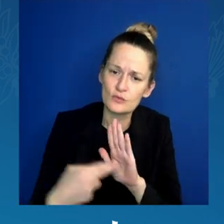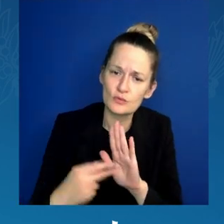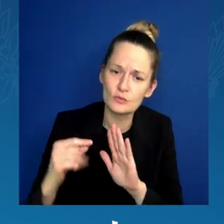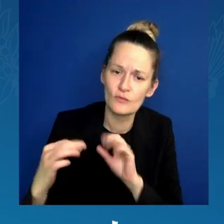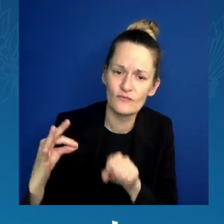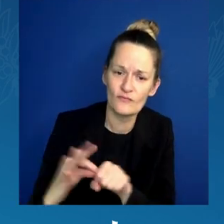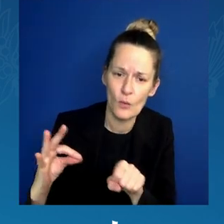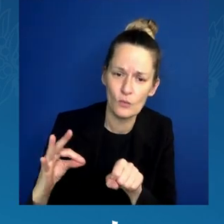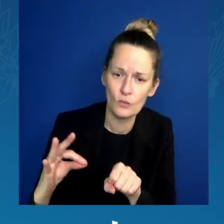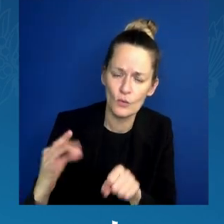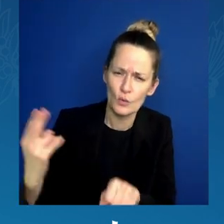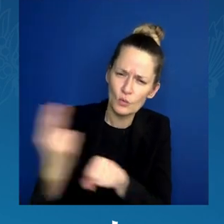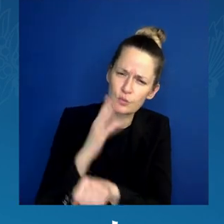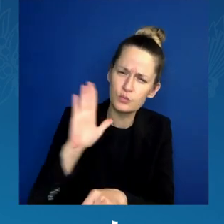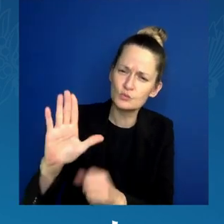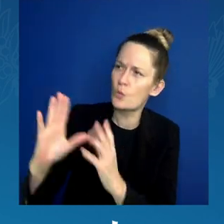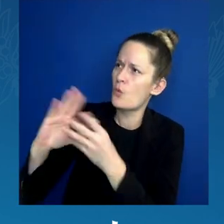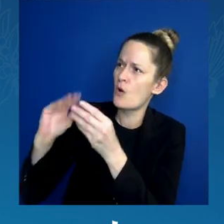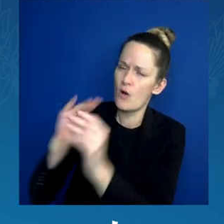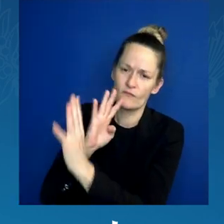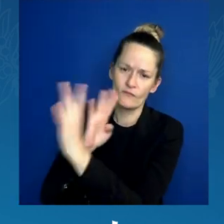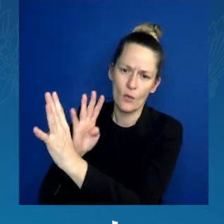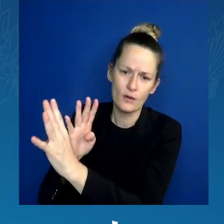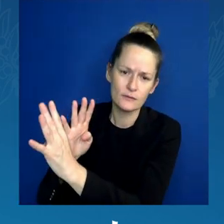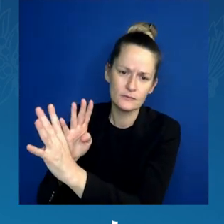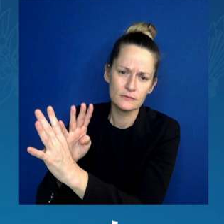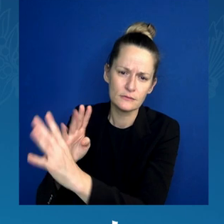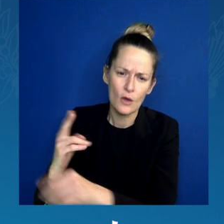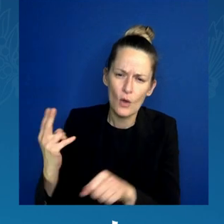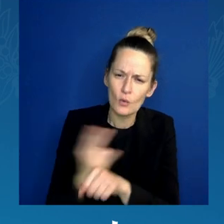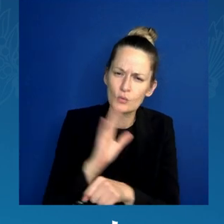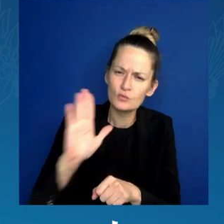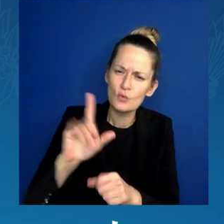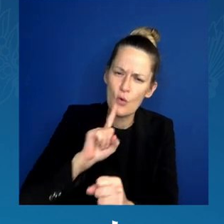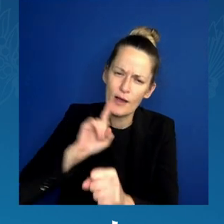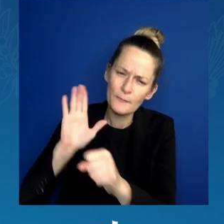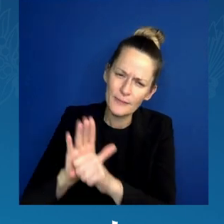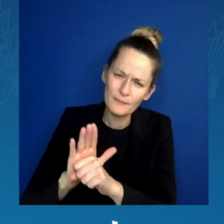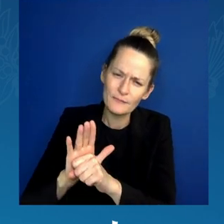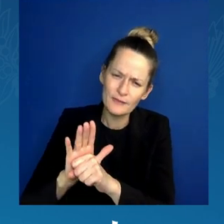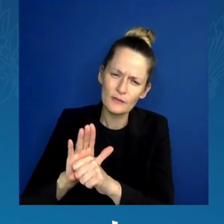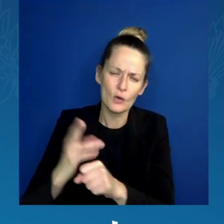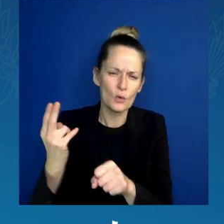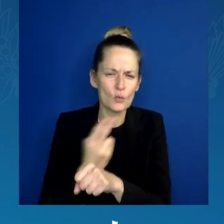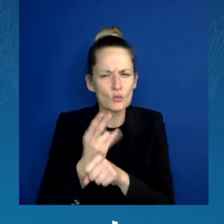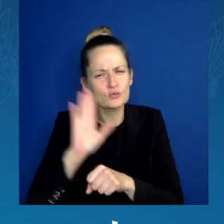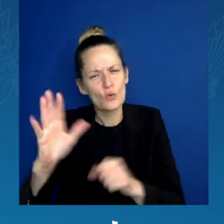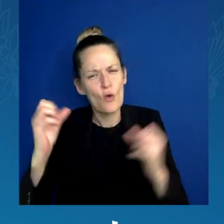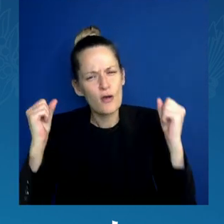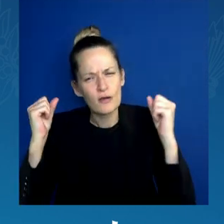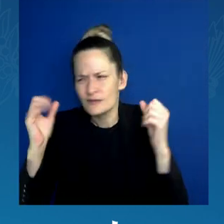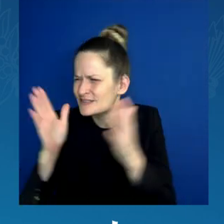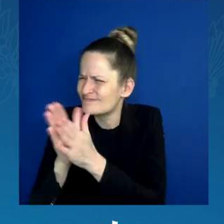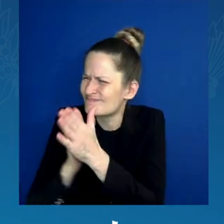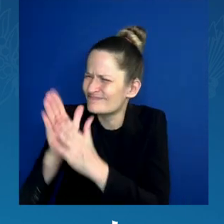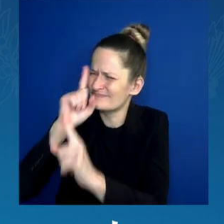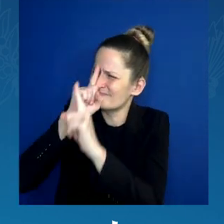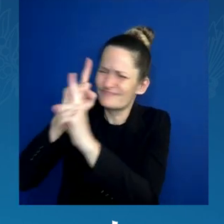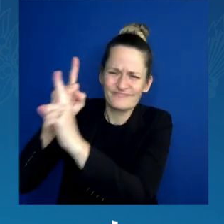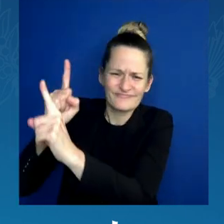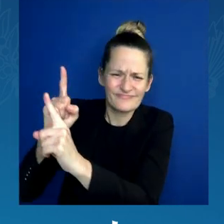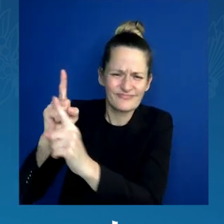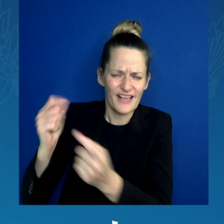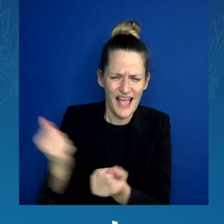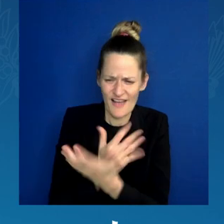your commitment. Carry your ambitions and your aspirations through